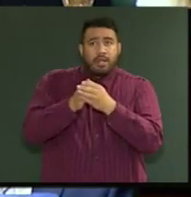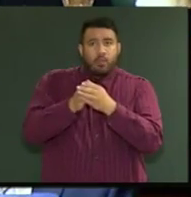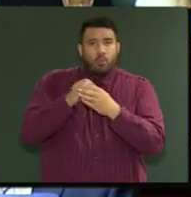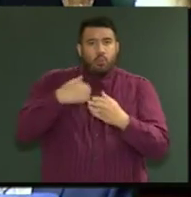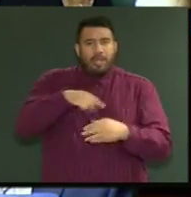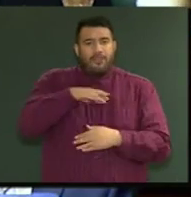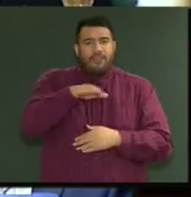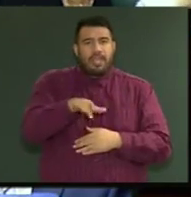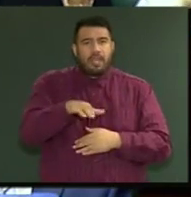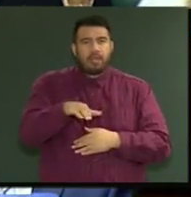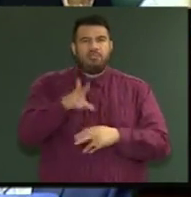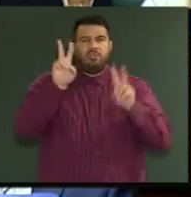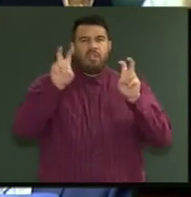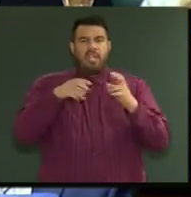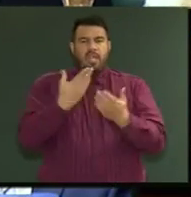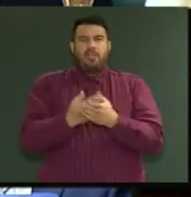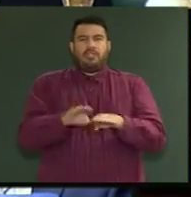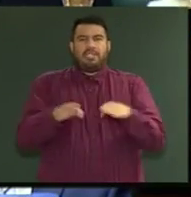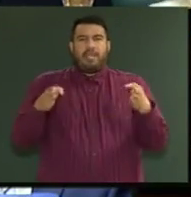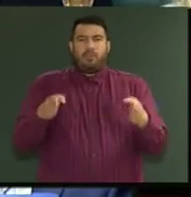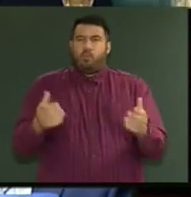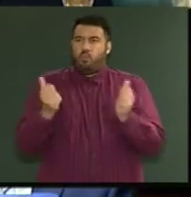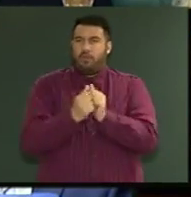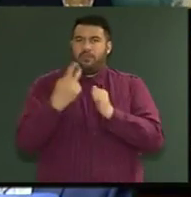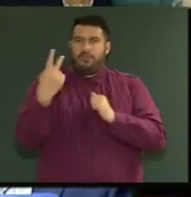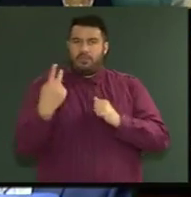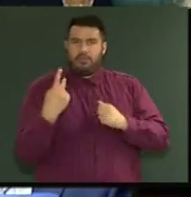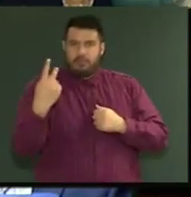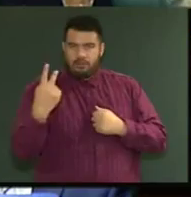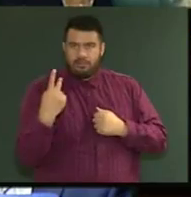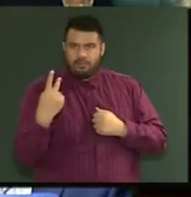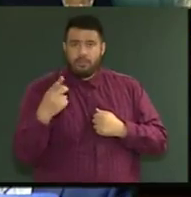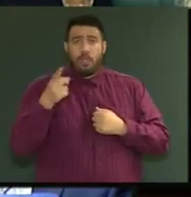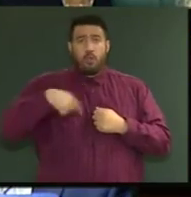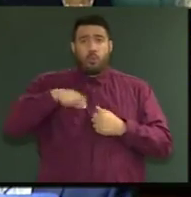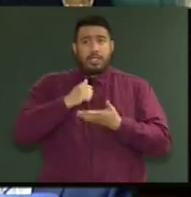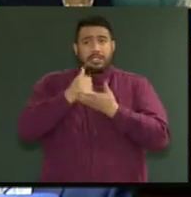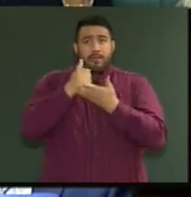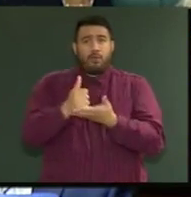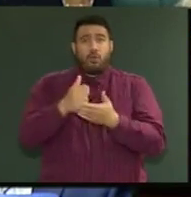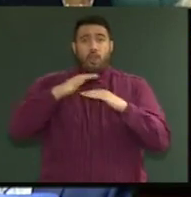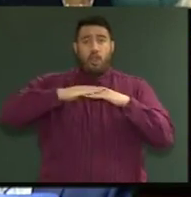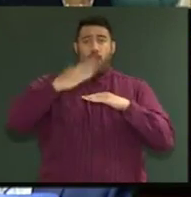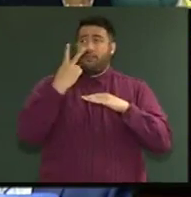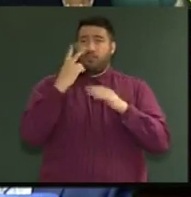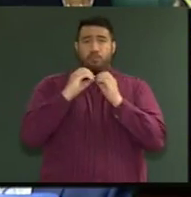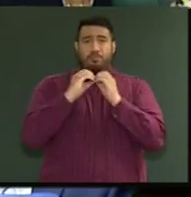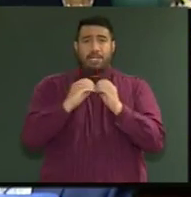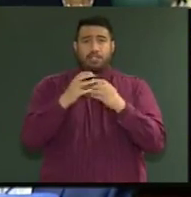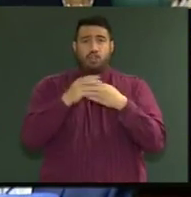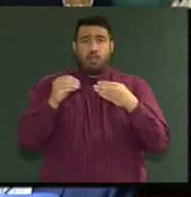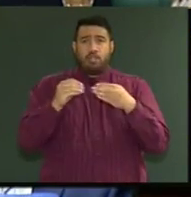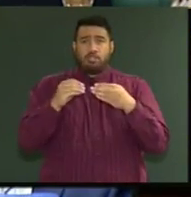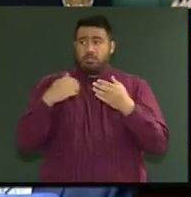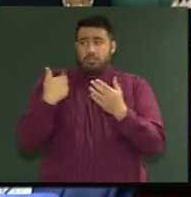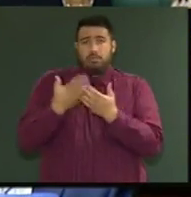We have secured and influenced, hold on, here it is, more than $2 billion worth of gains in the budget. Only